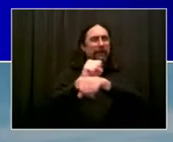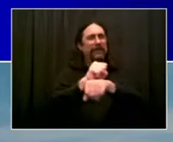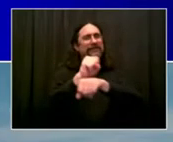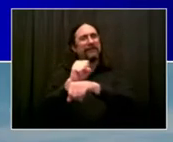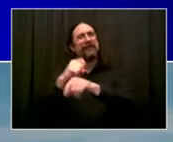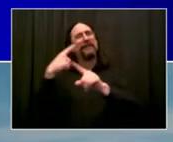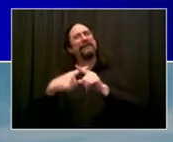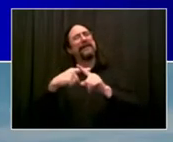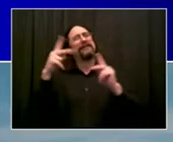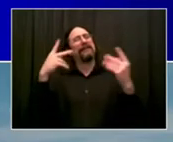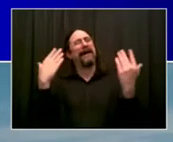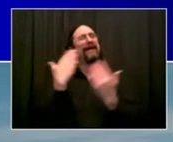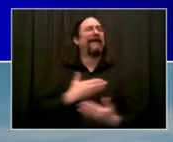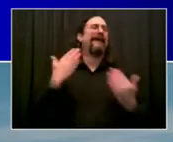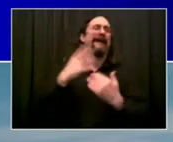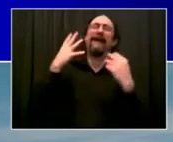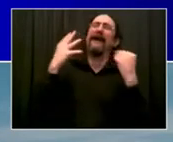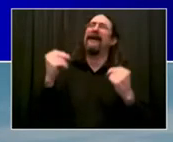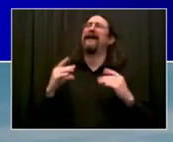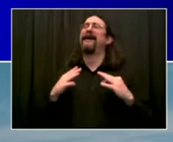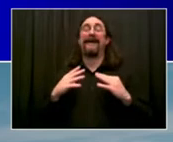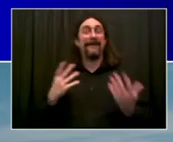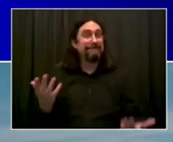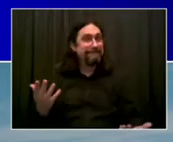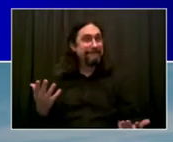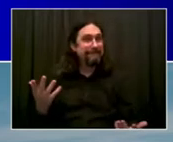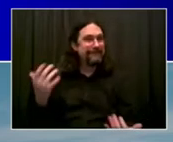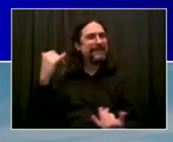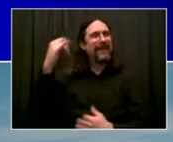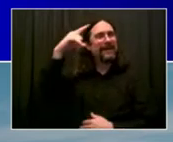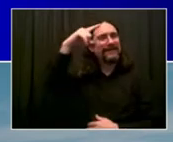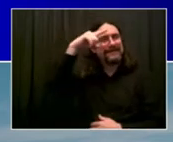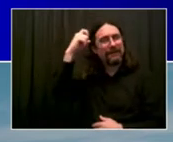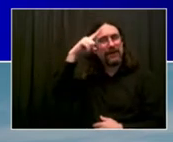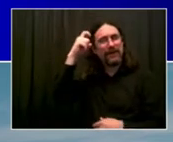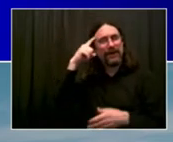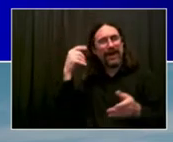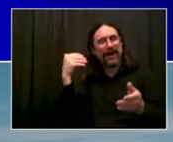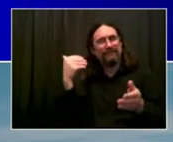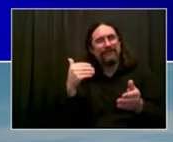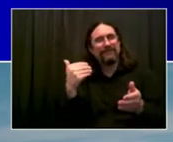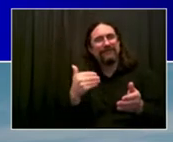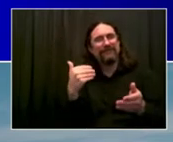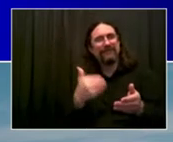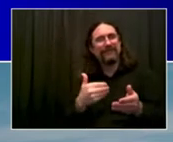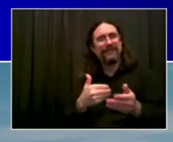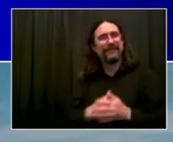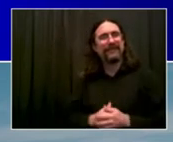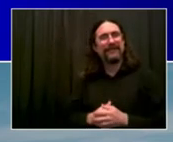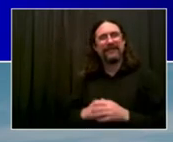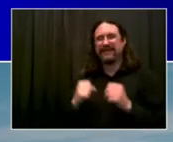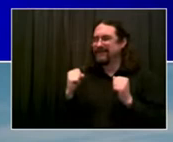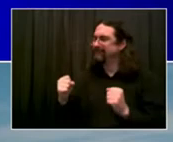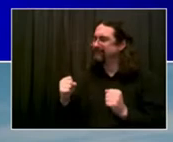words to say it enough. I am so excited that we'll be able to come back strong. Now, what do we have to do? We have to keep getting vaccinated.